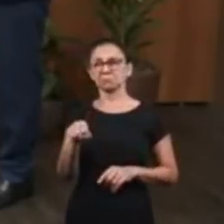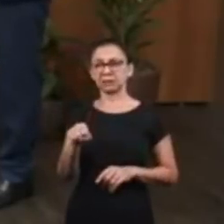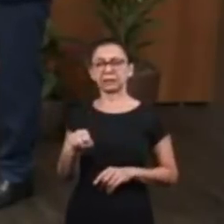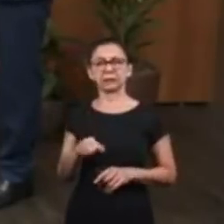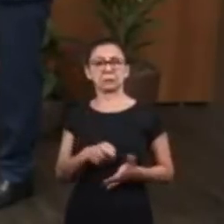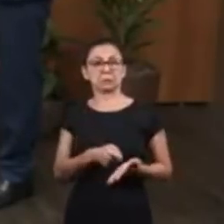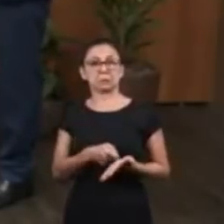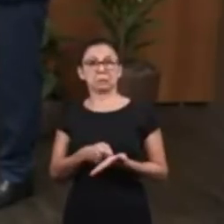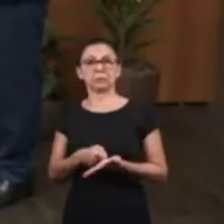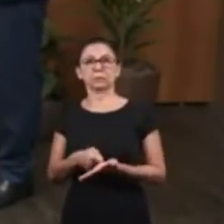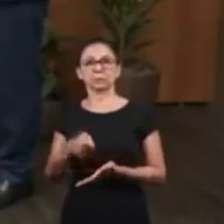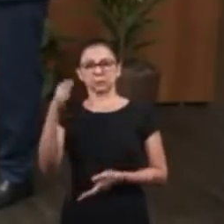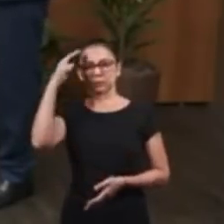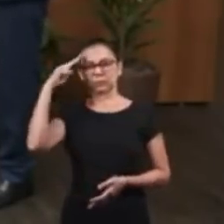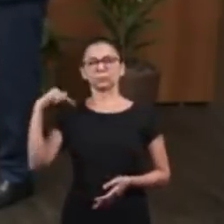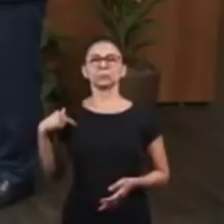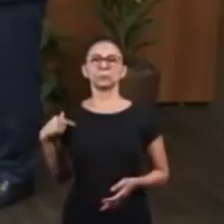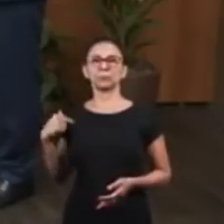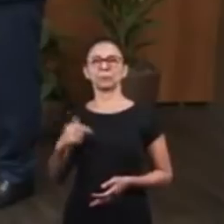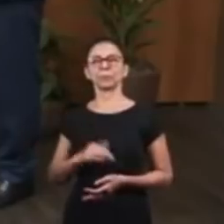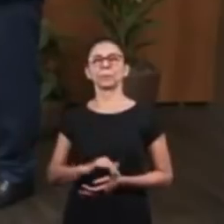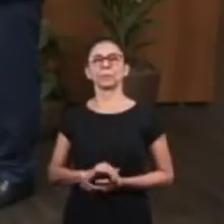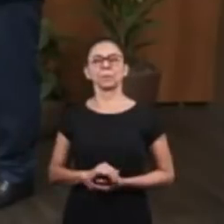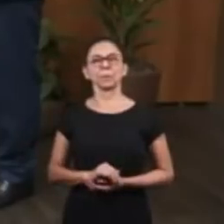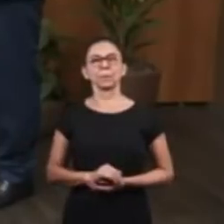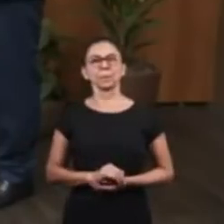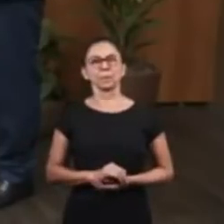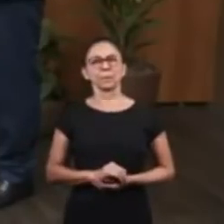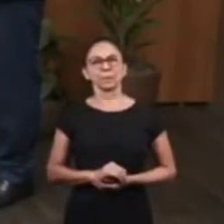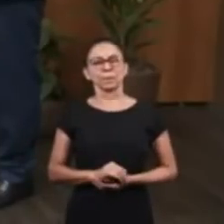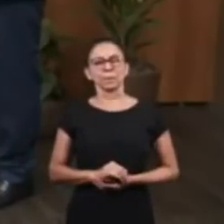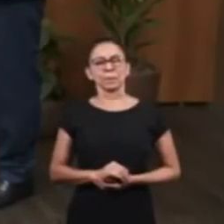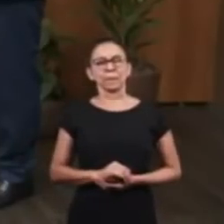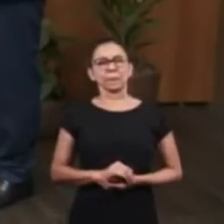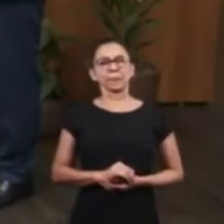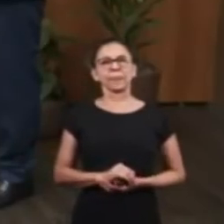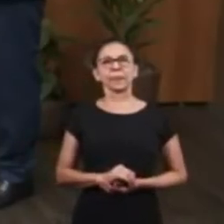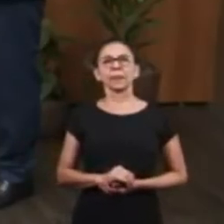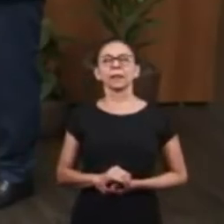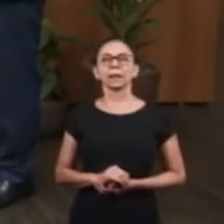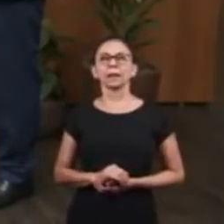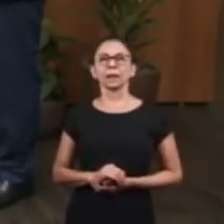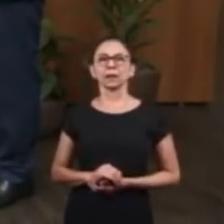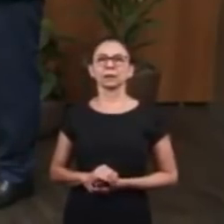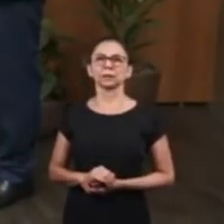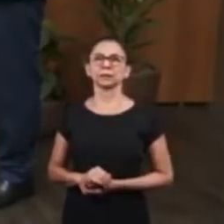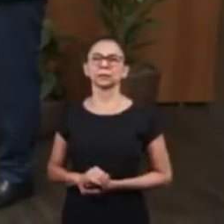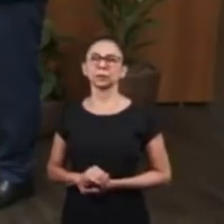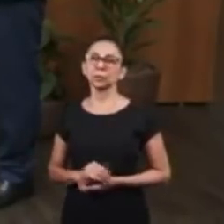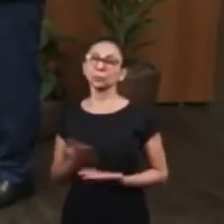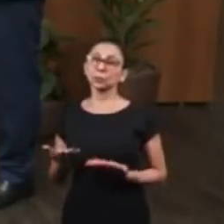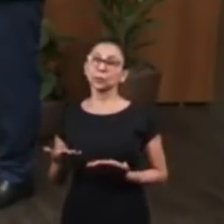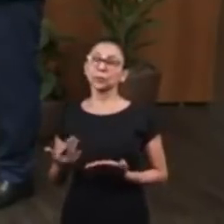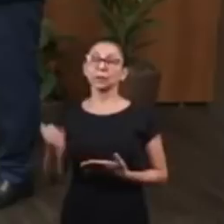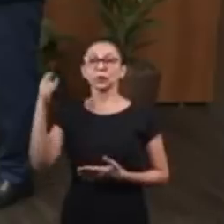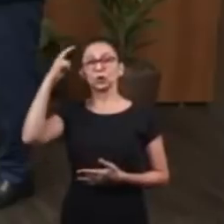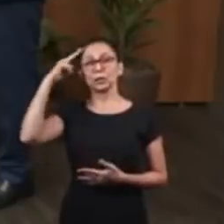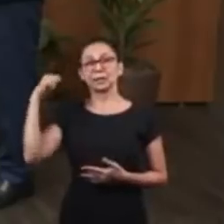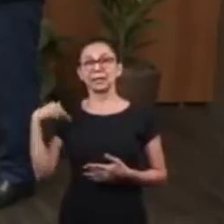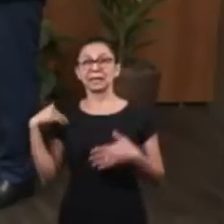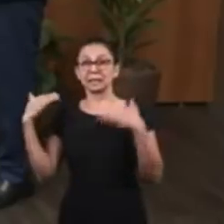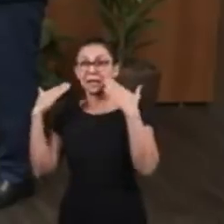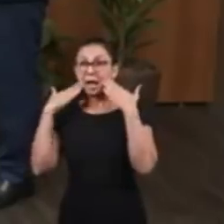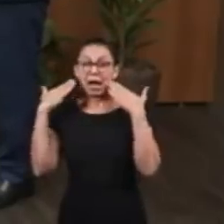that demand from Joseph has a special prophetic meaning. In order for him to reveal himself to his brothers,